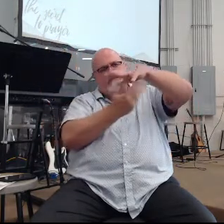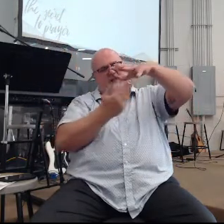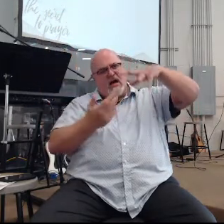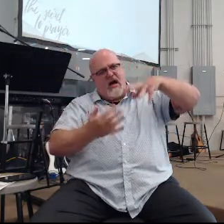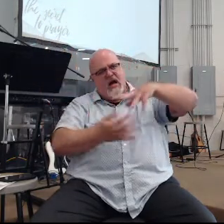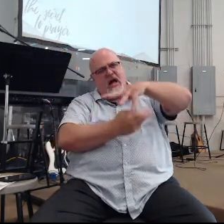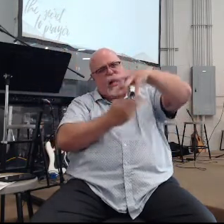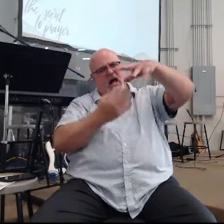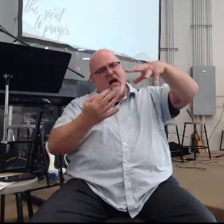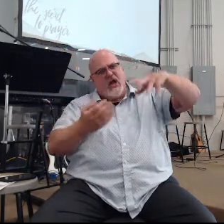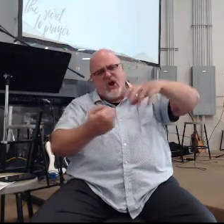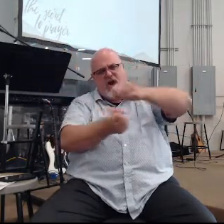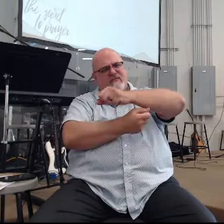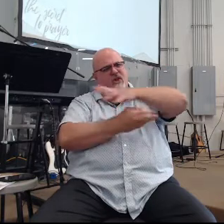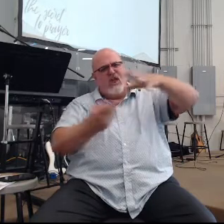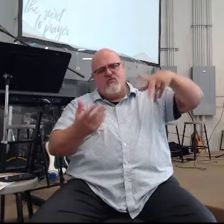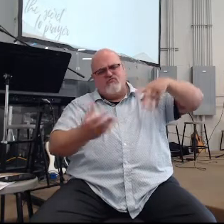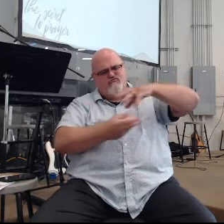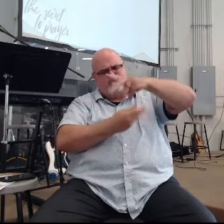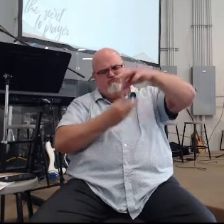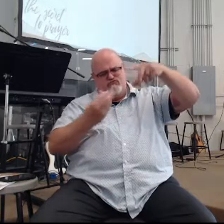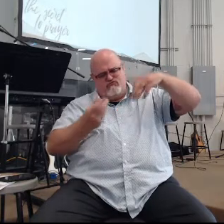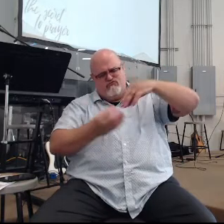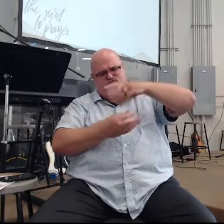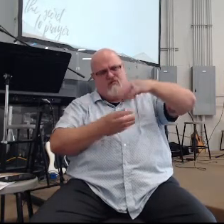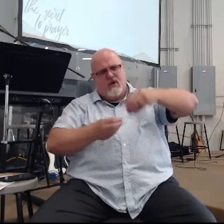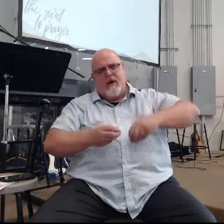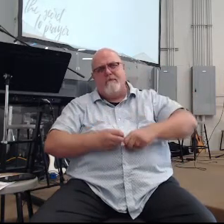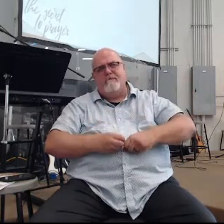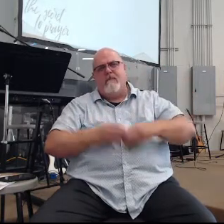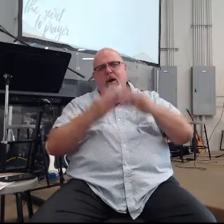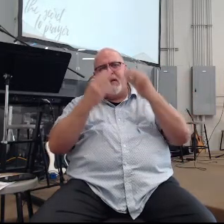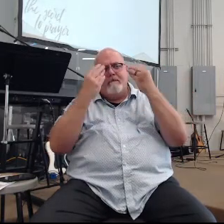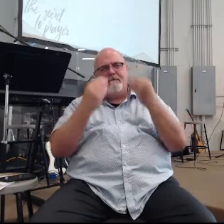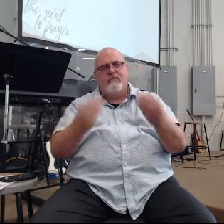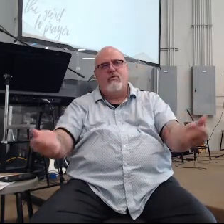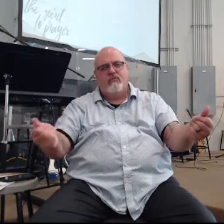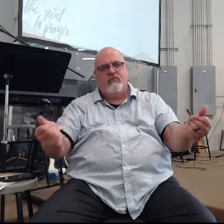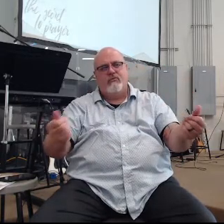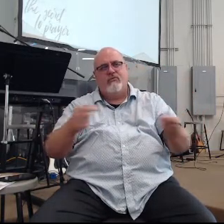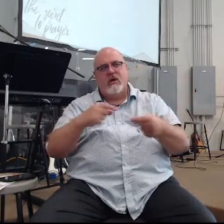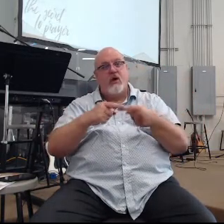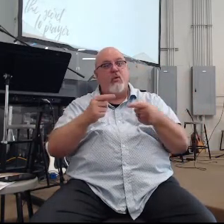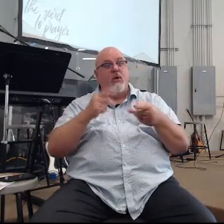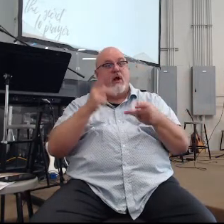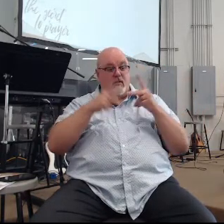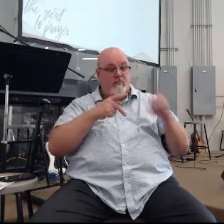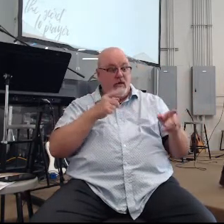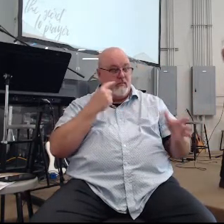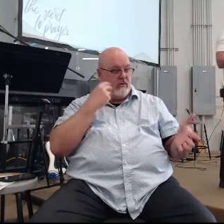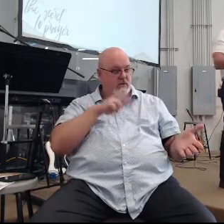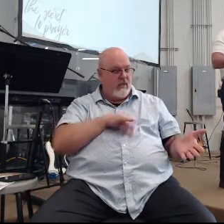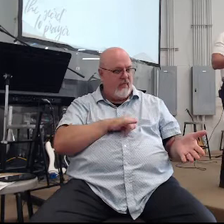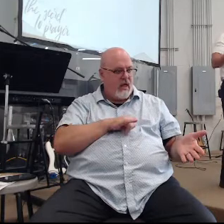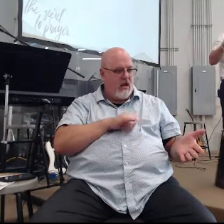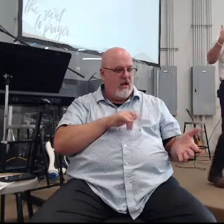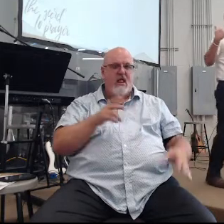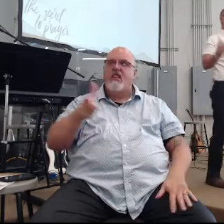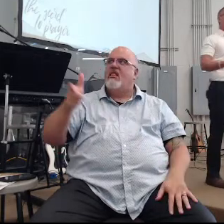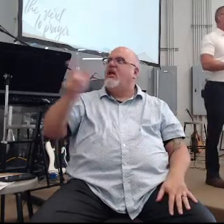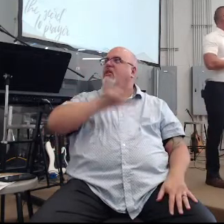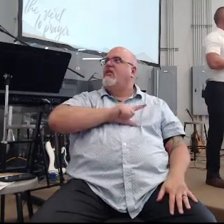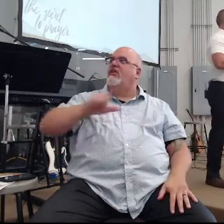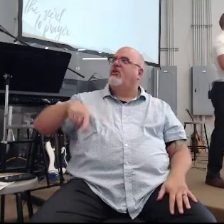else the water all of it it didn't matter it was gone licked up all the water verse 39 and when the people saw it they said the Lord he is God